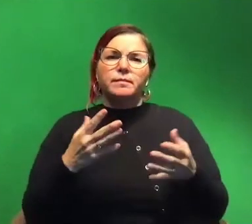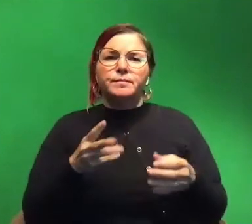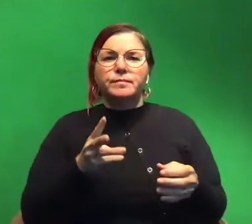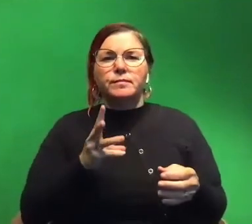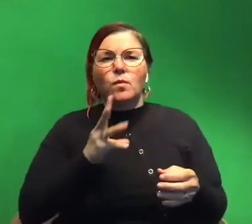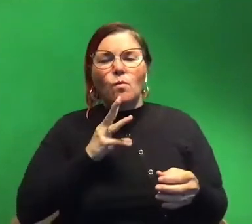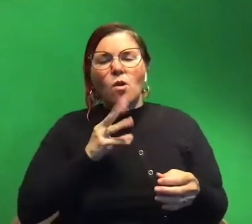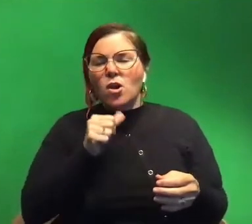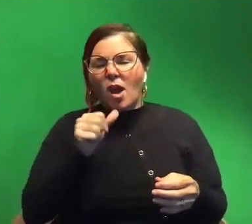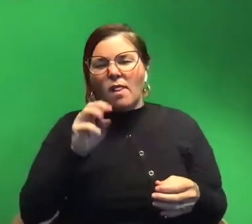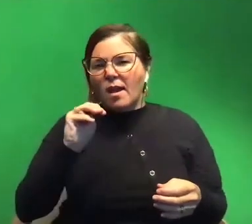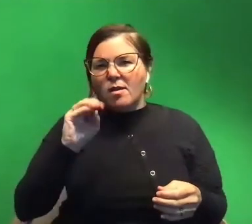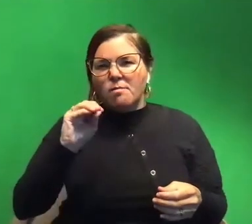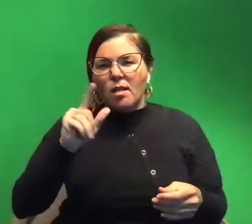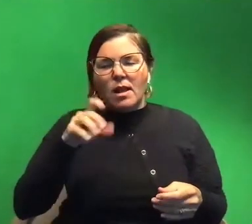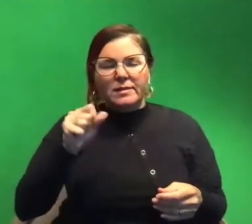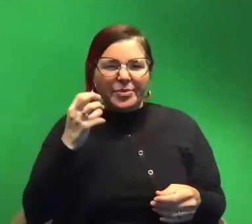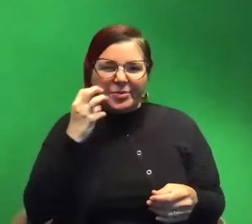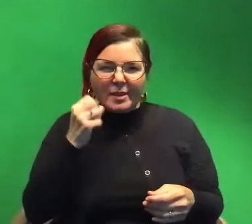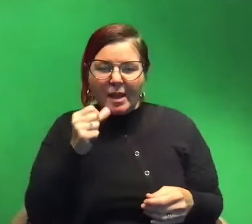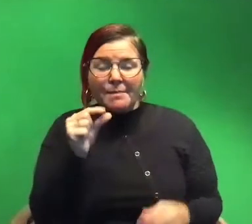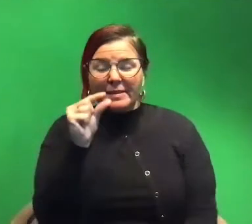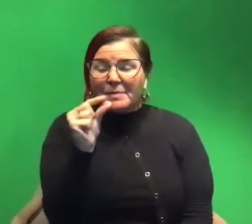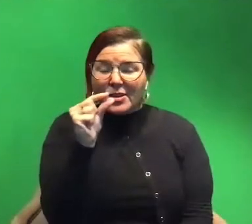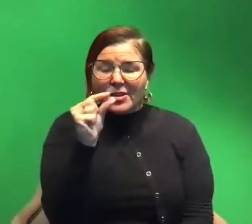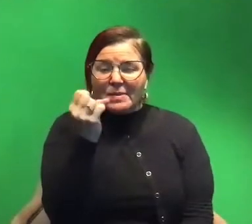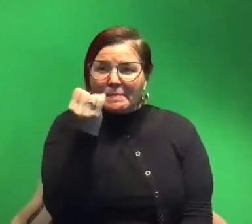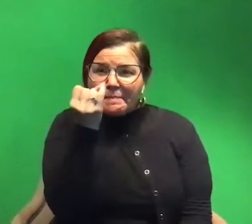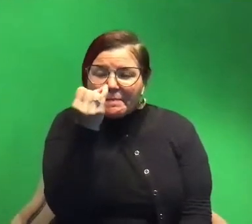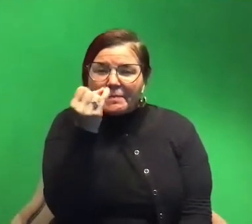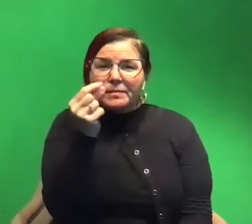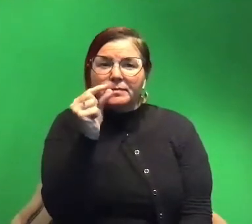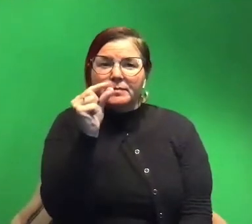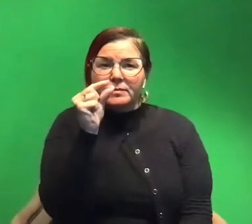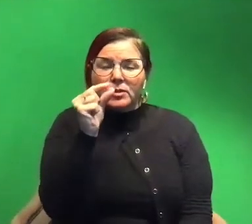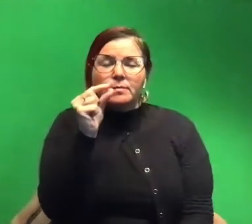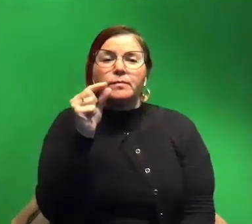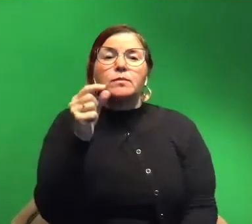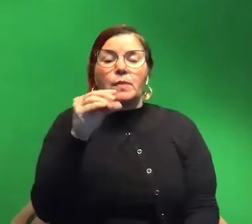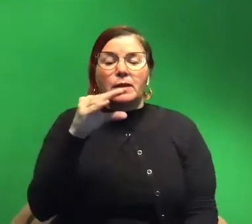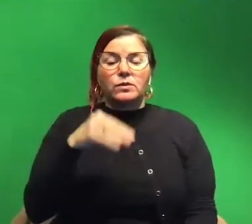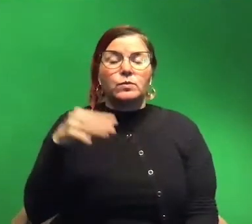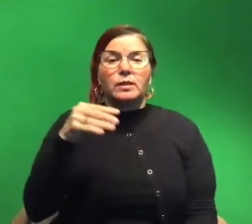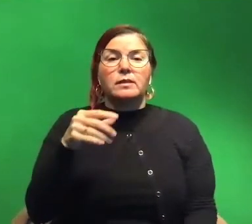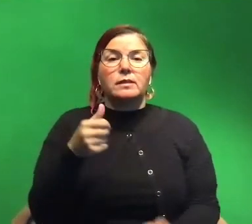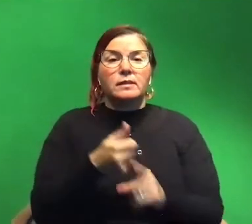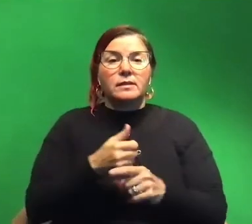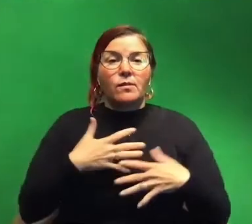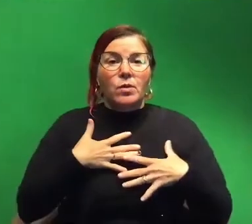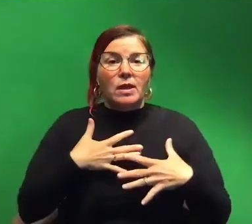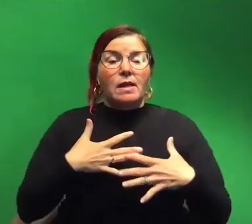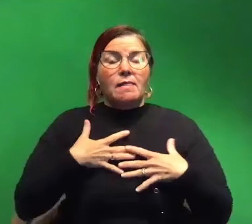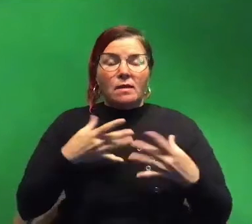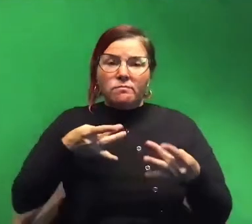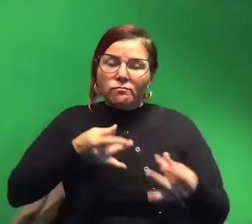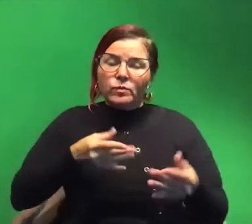molasses you know but at teeny teeny tiny little drops when the squid would be breathing effectively and swimming